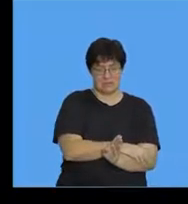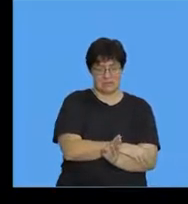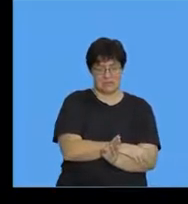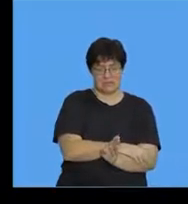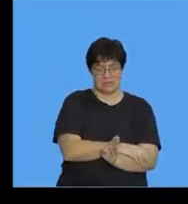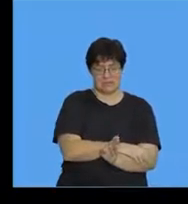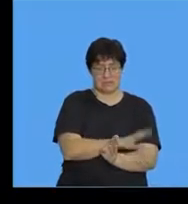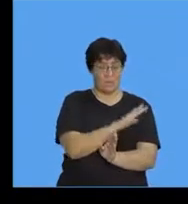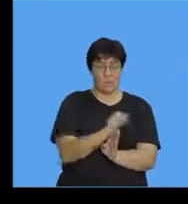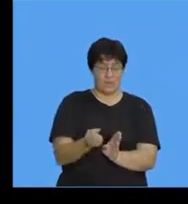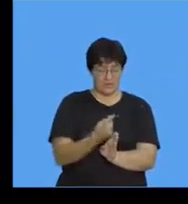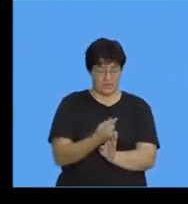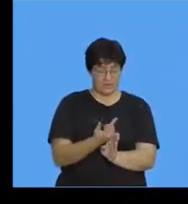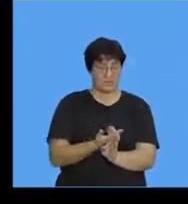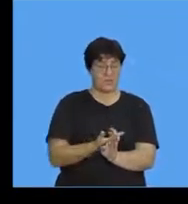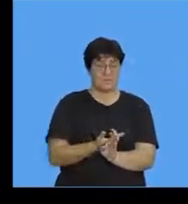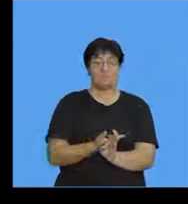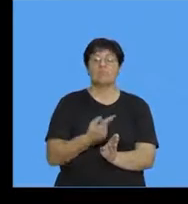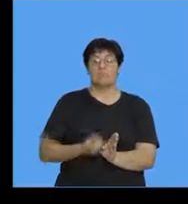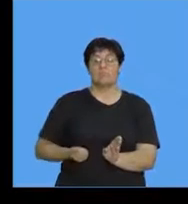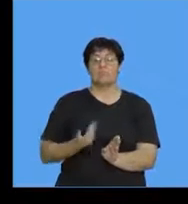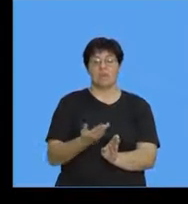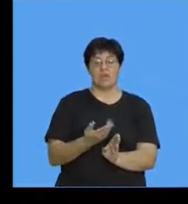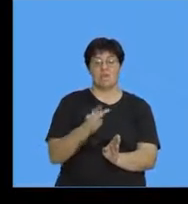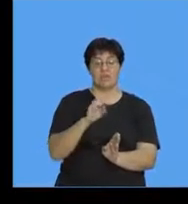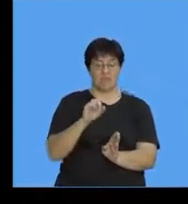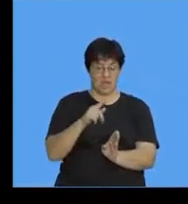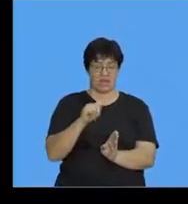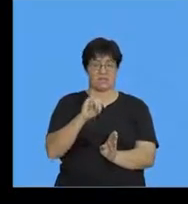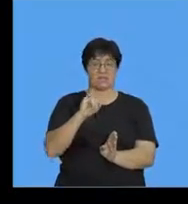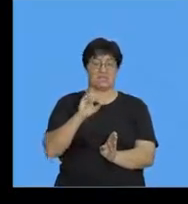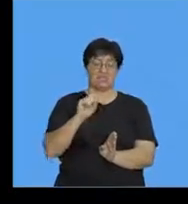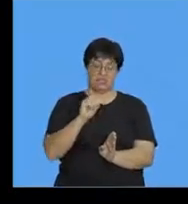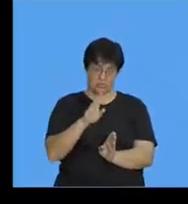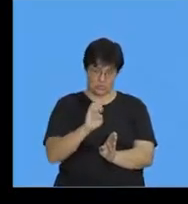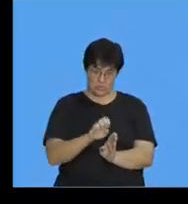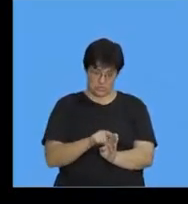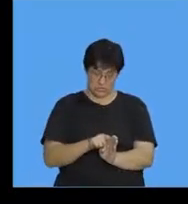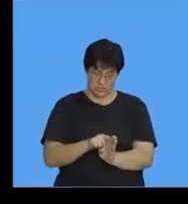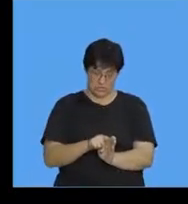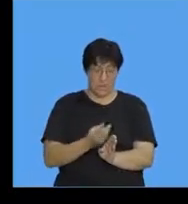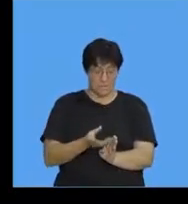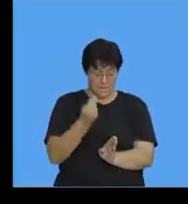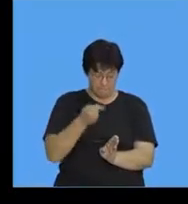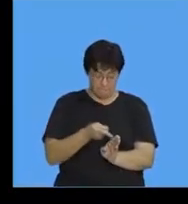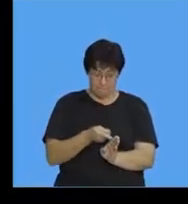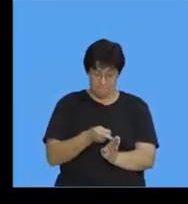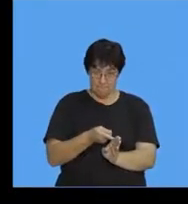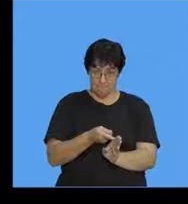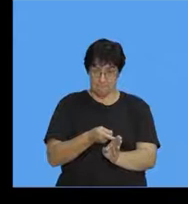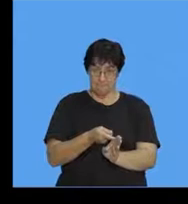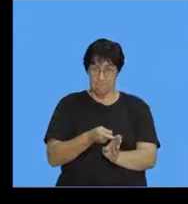happens I what happens do I find I produce vascular tissue now if I've got vascular tissue